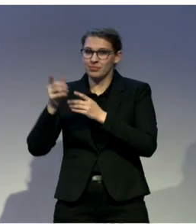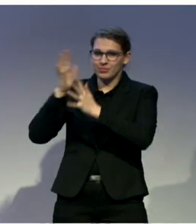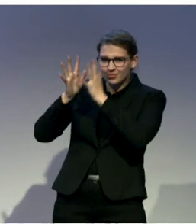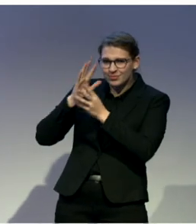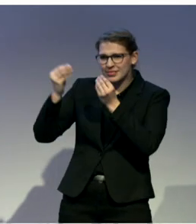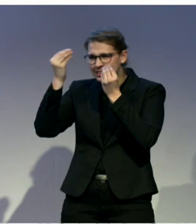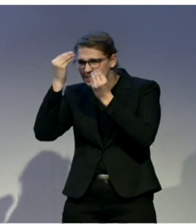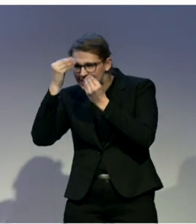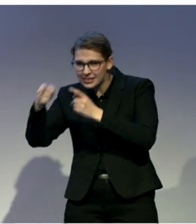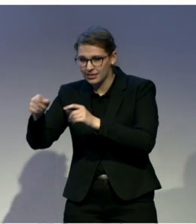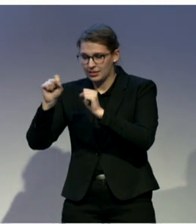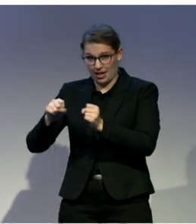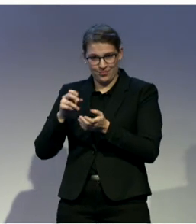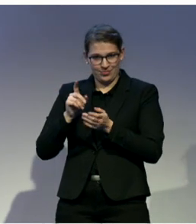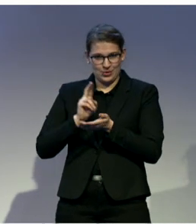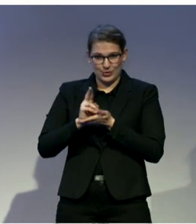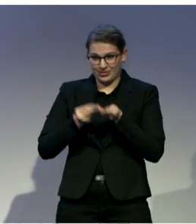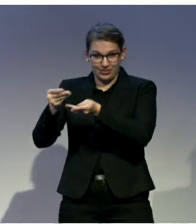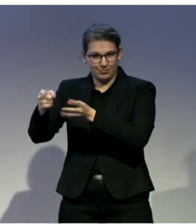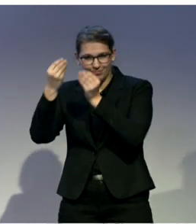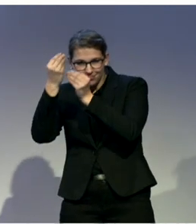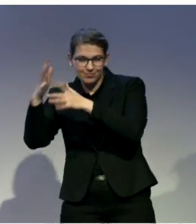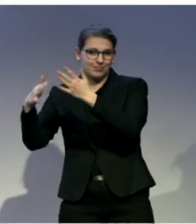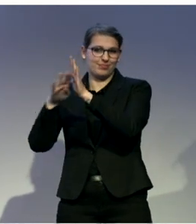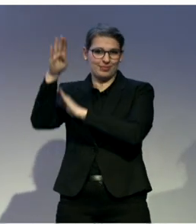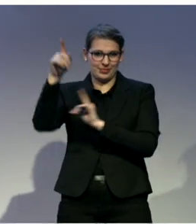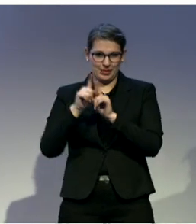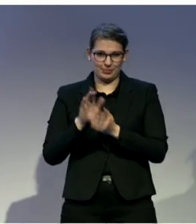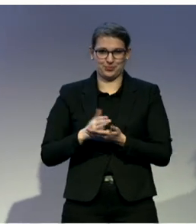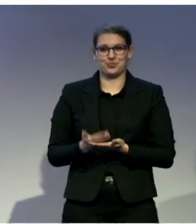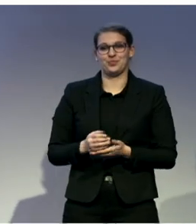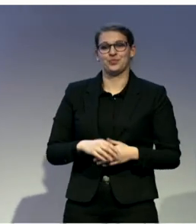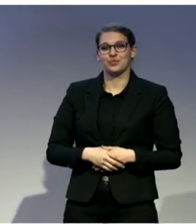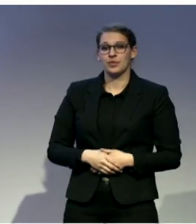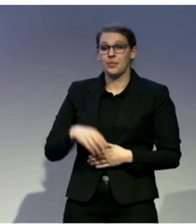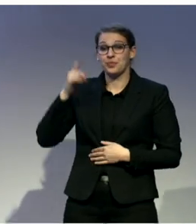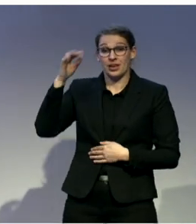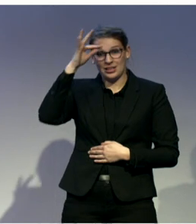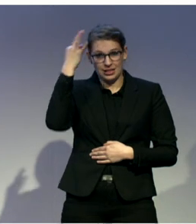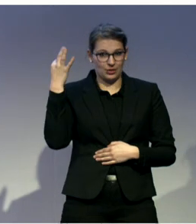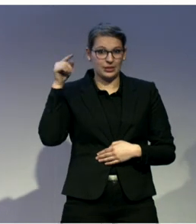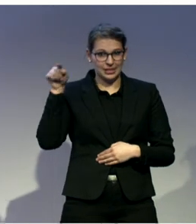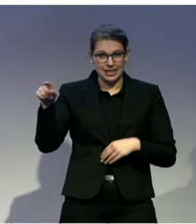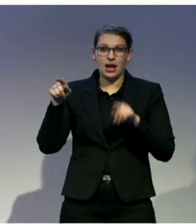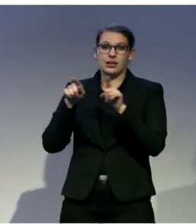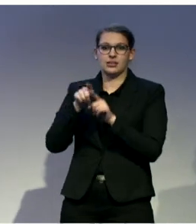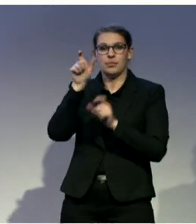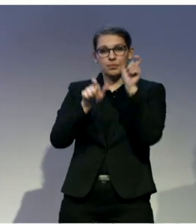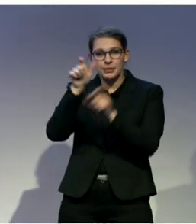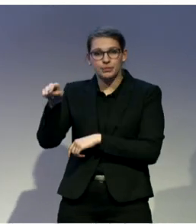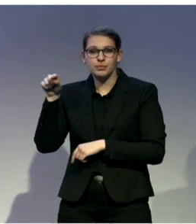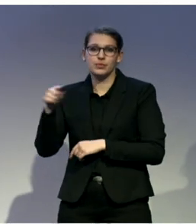in Tunisia as well. When we have government officials then utilizing the language and using it to spread out to work on elections,